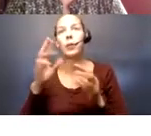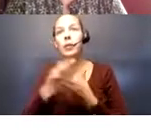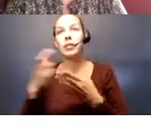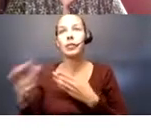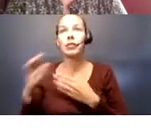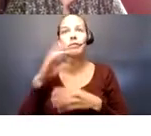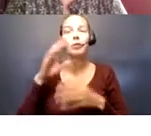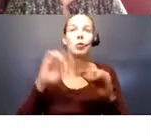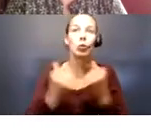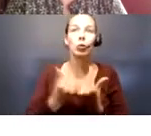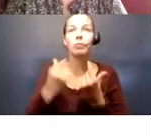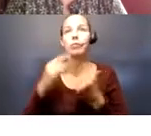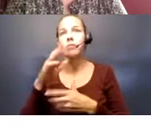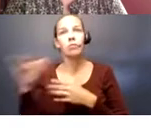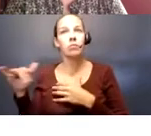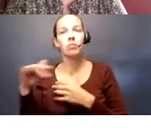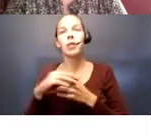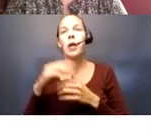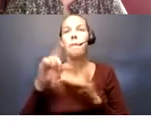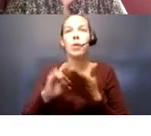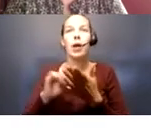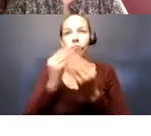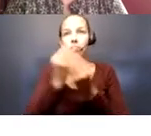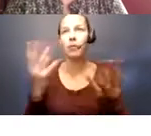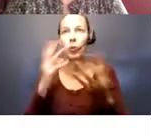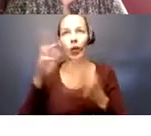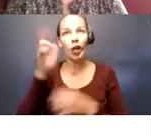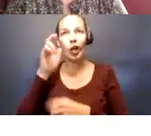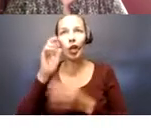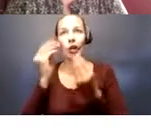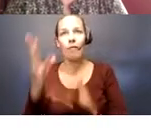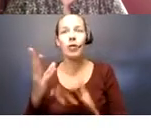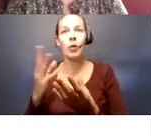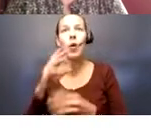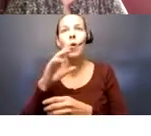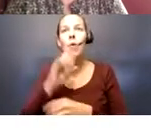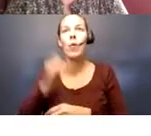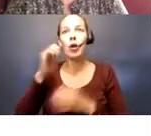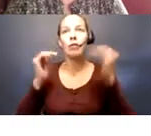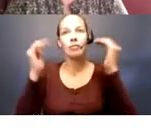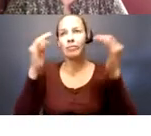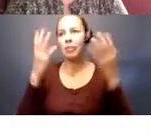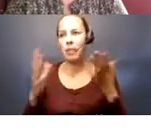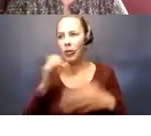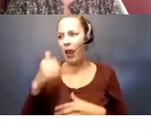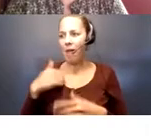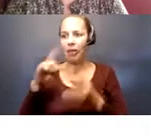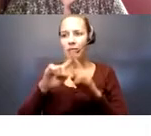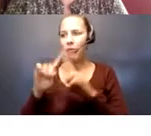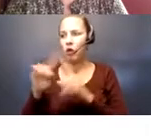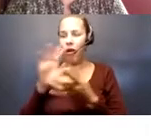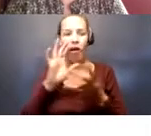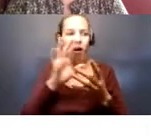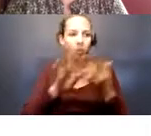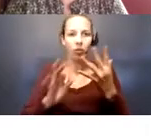maybe groups. Or things like this. A press briefing where we hear information. Whereas an older adult may not have all those different outlets. Of hearing